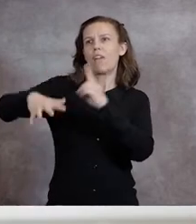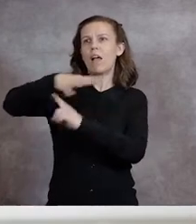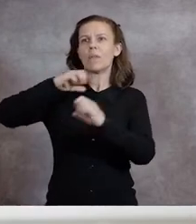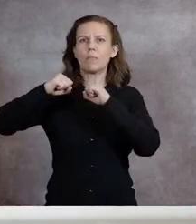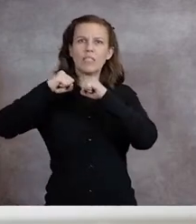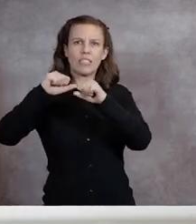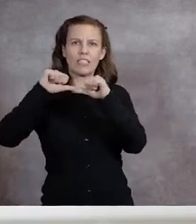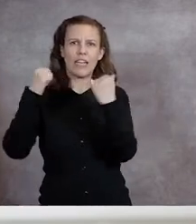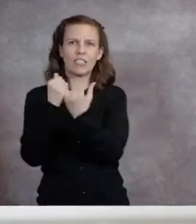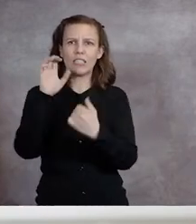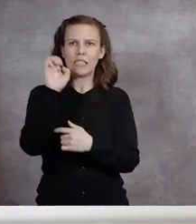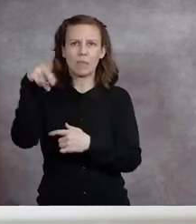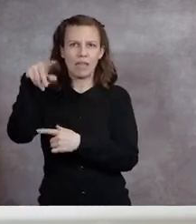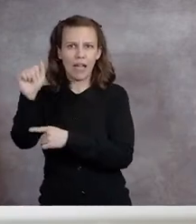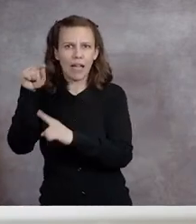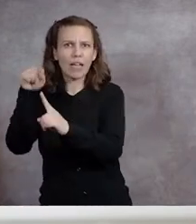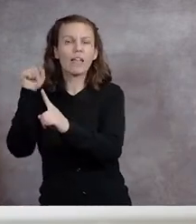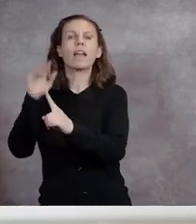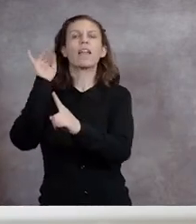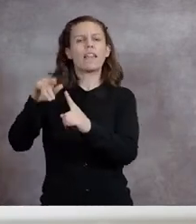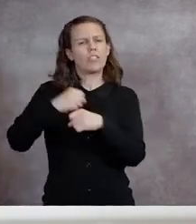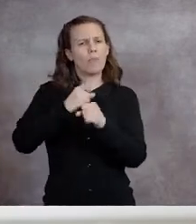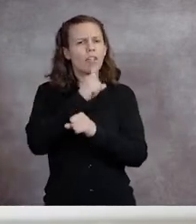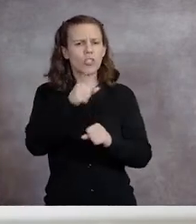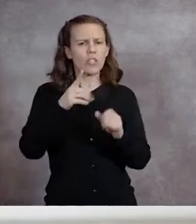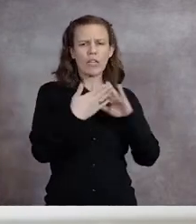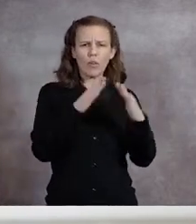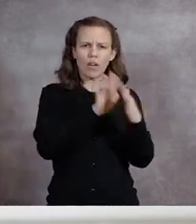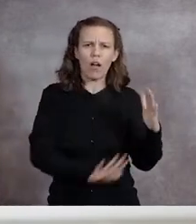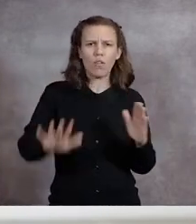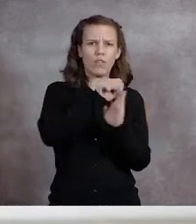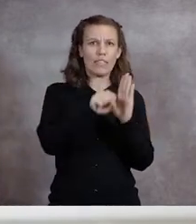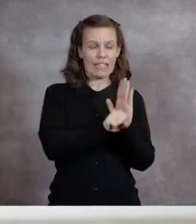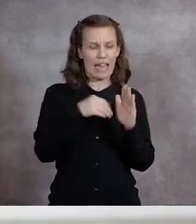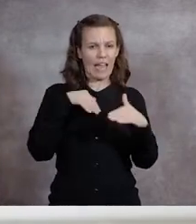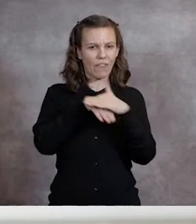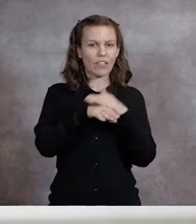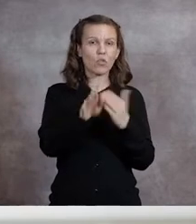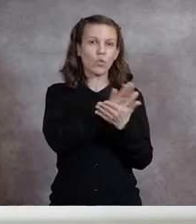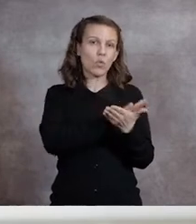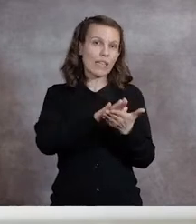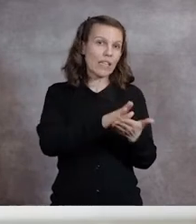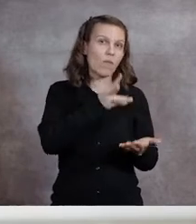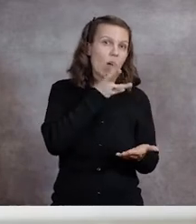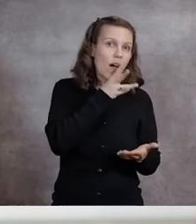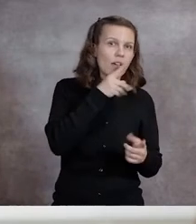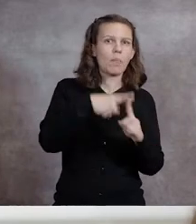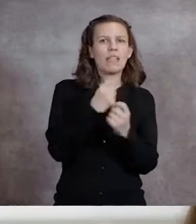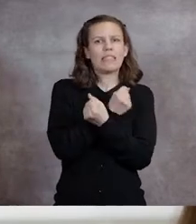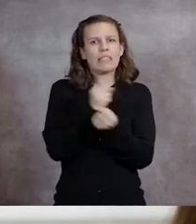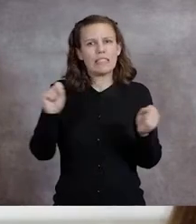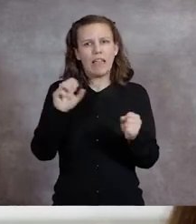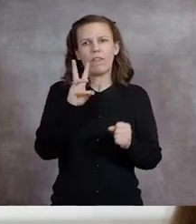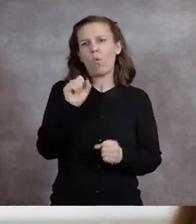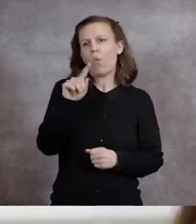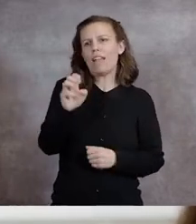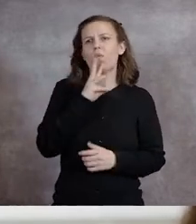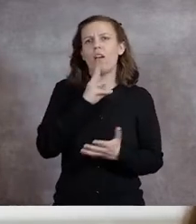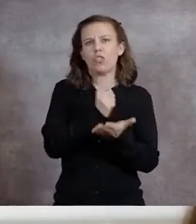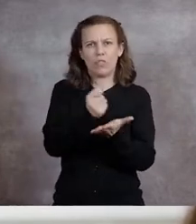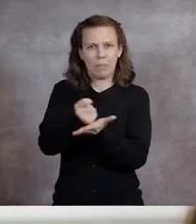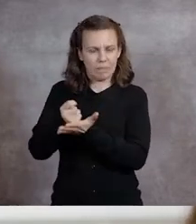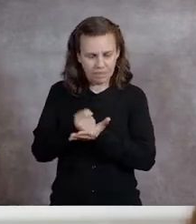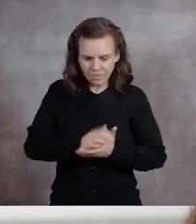Protection Agency to ensure communities around our state have access to clean water and safe wastewater treatment.